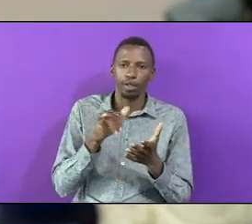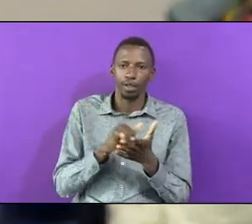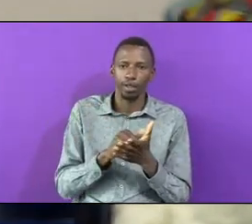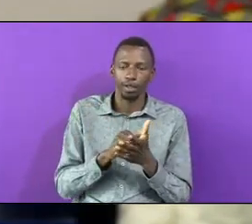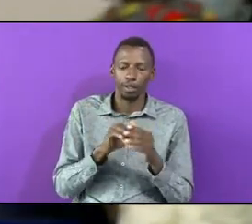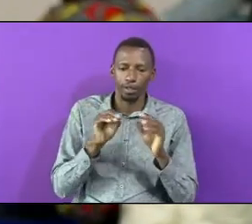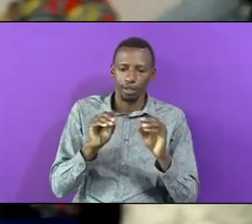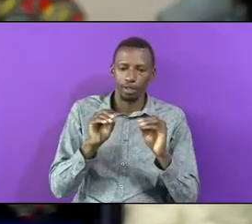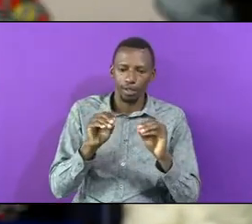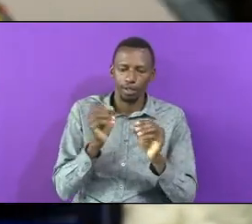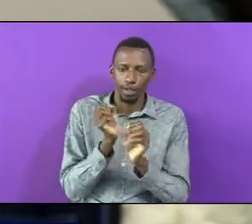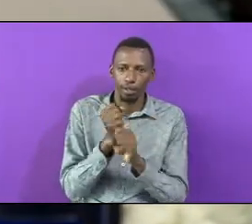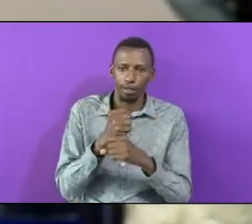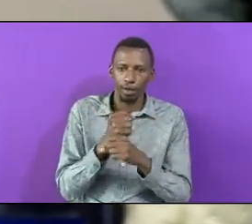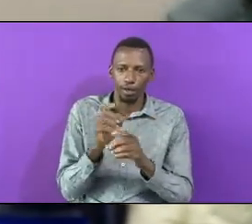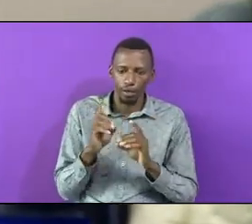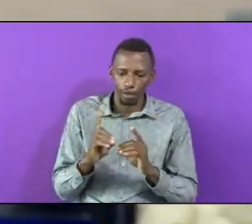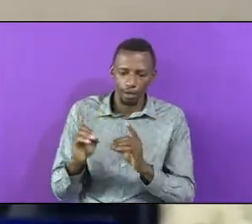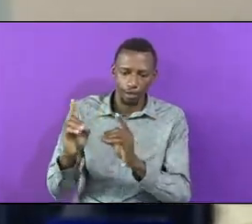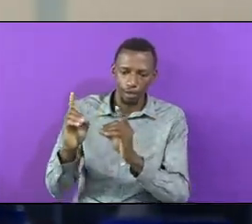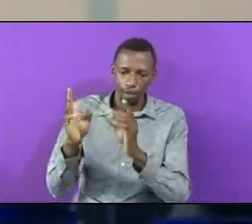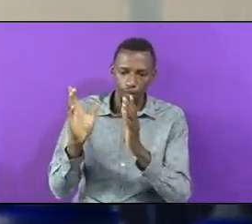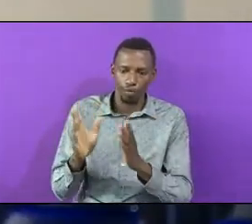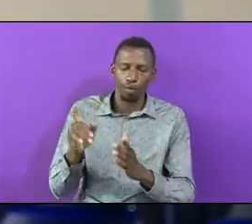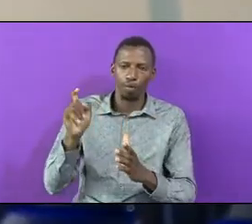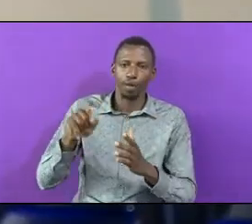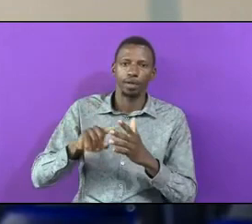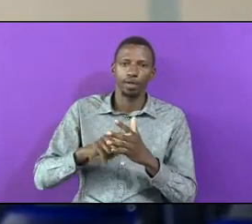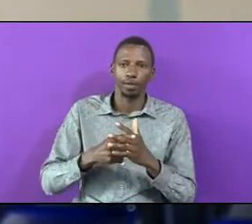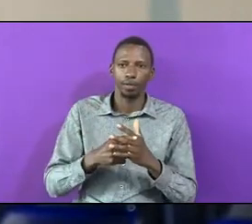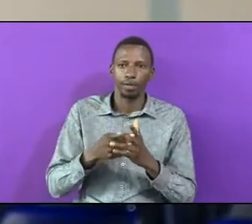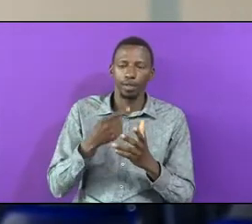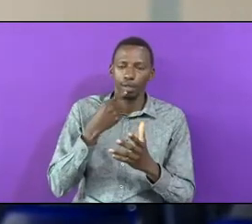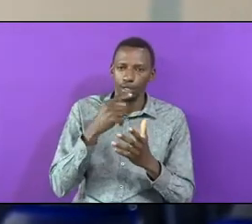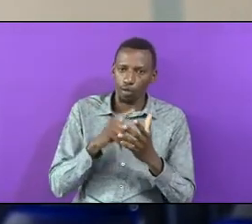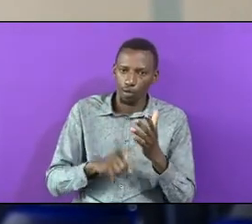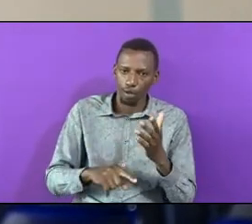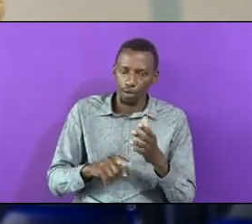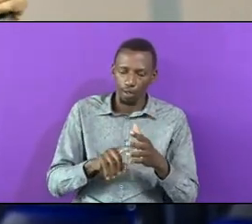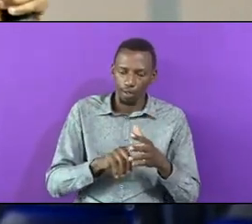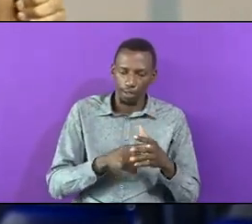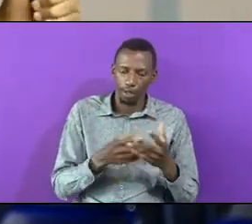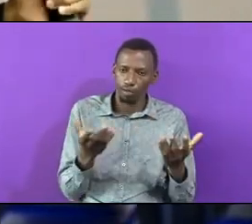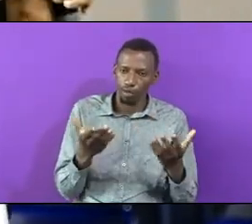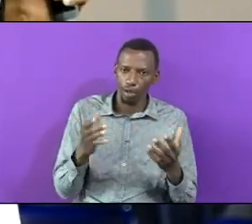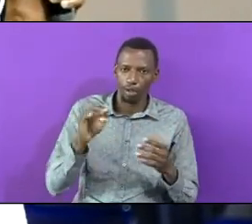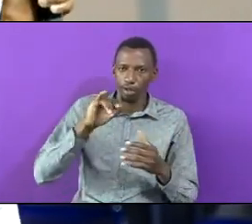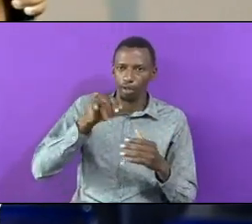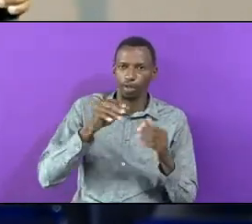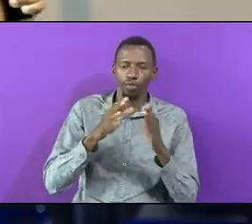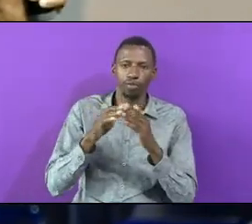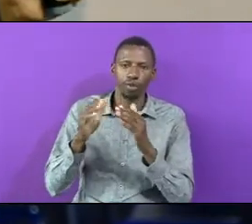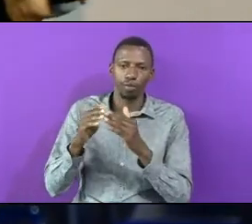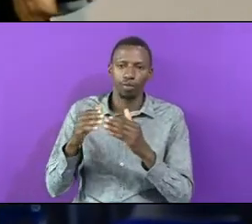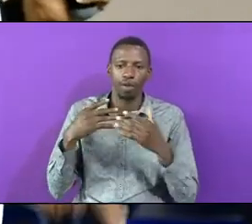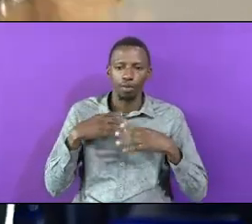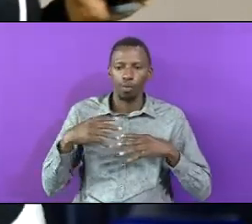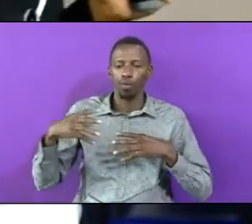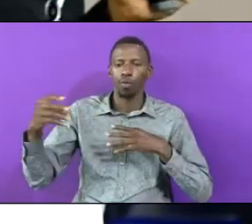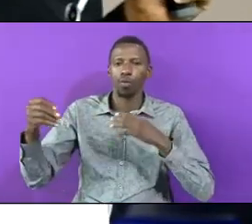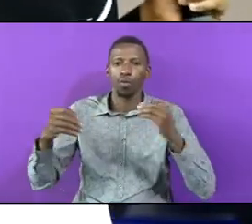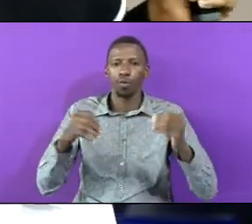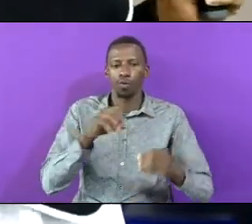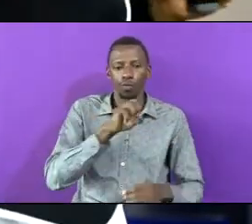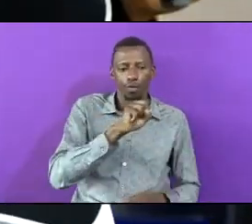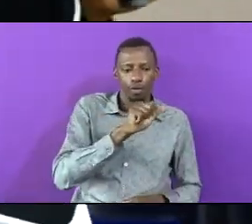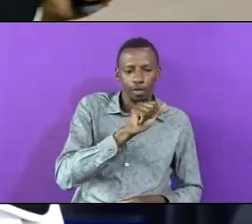Making Of The Disciples Should Begin So It Start In Jerusalem People Have Gone To Samaria They